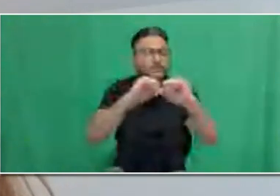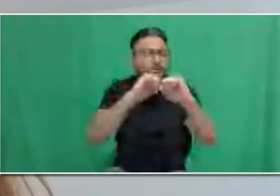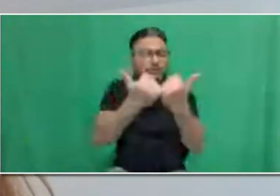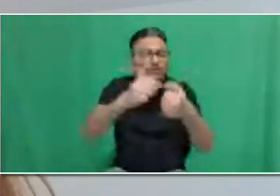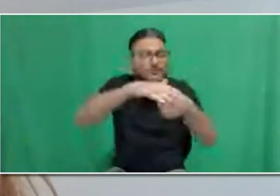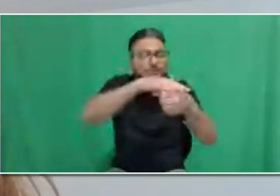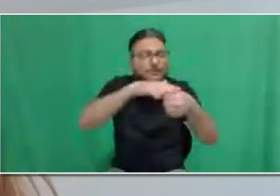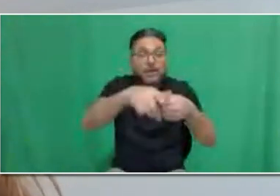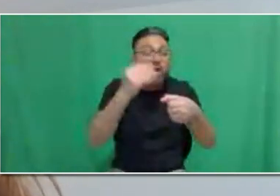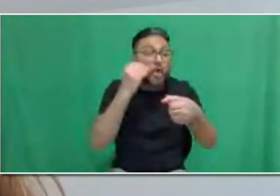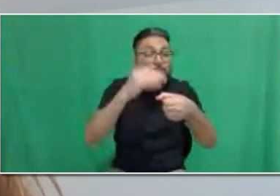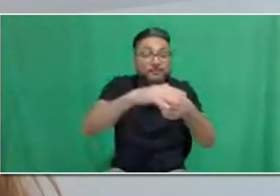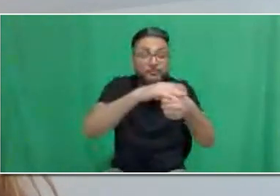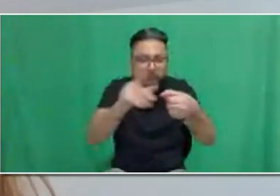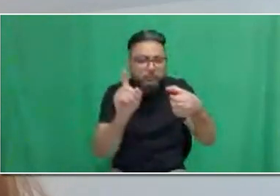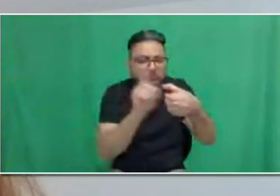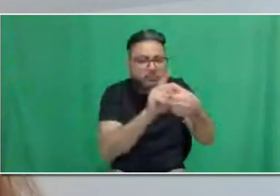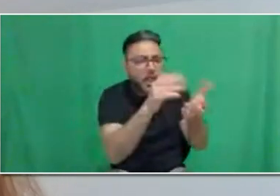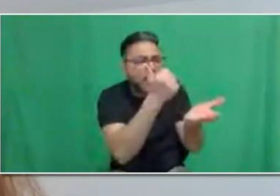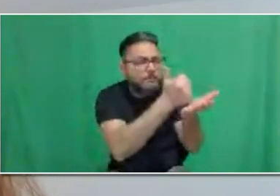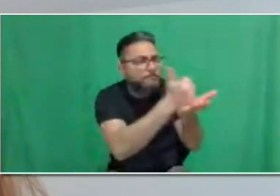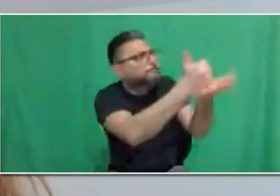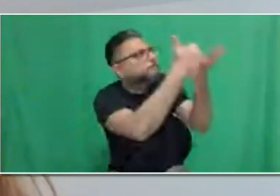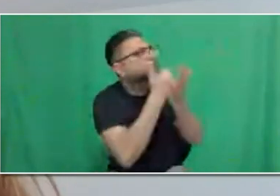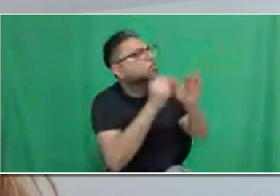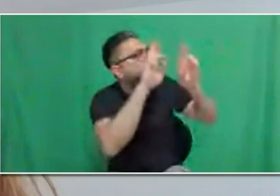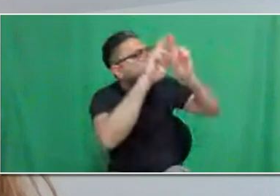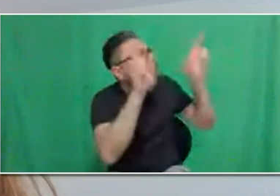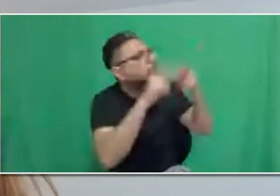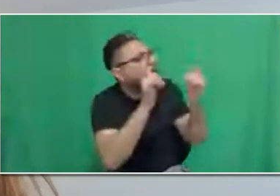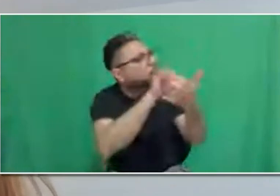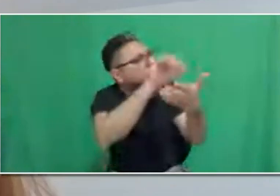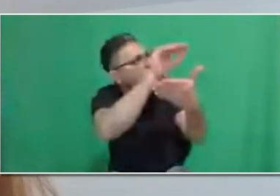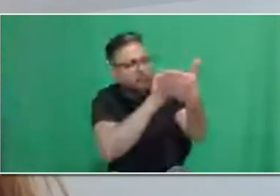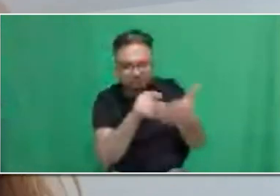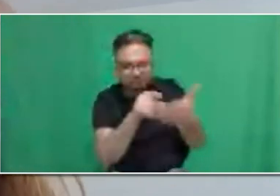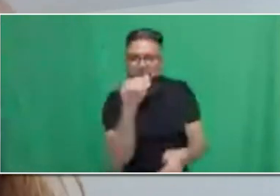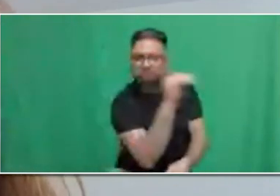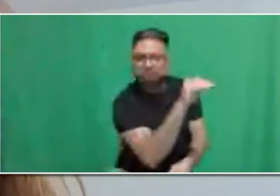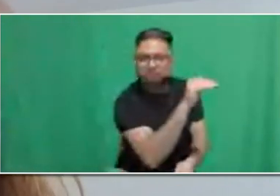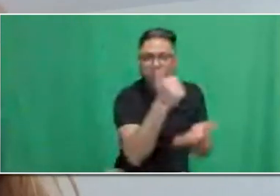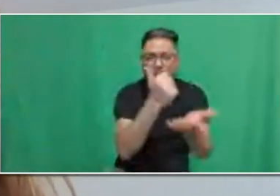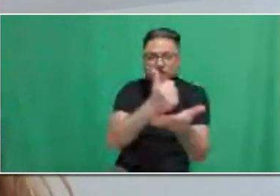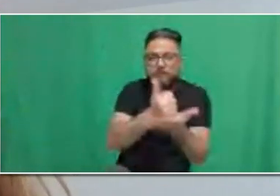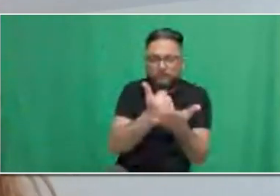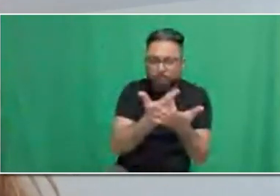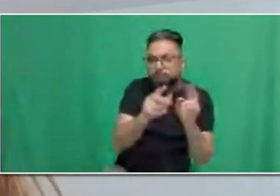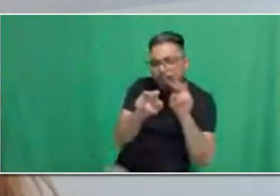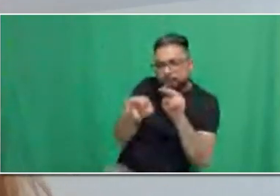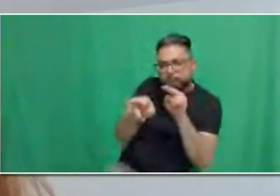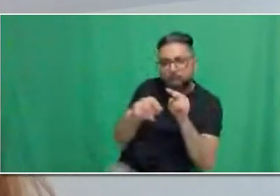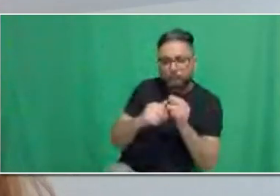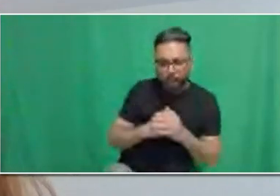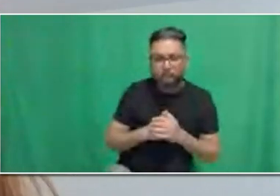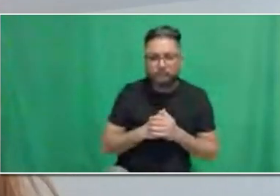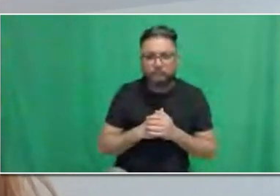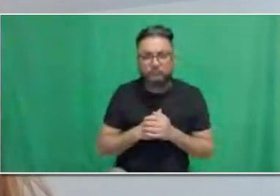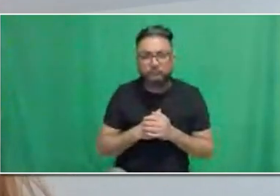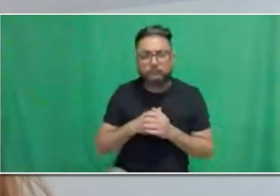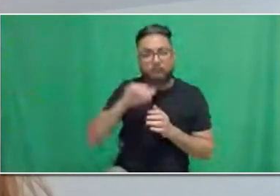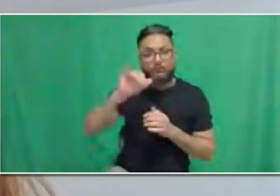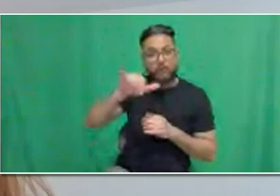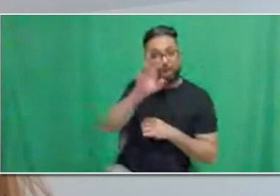.feature.findhelp.ca to locate the closest Employment Ontario service provider